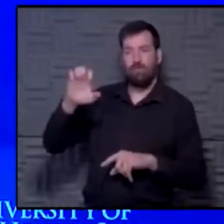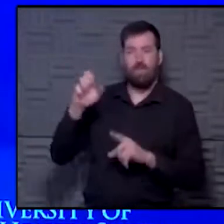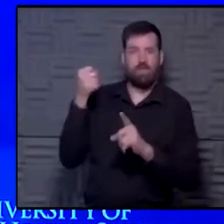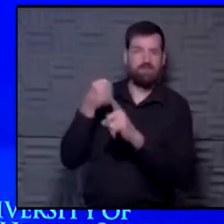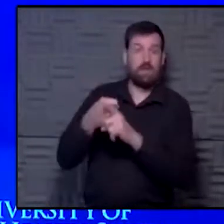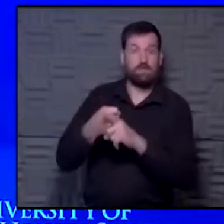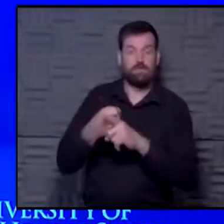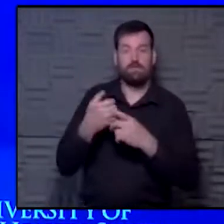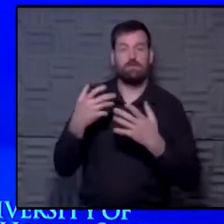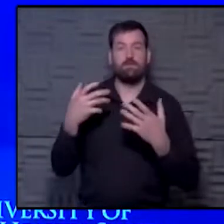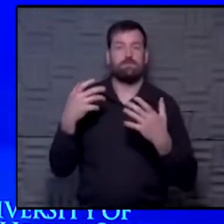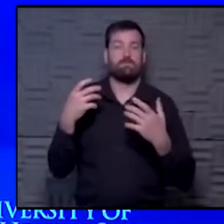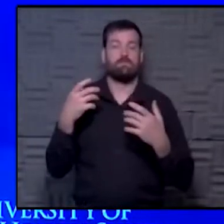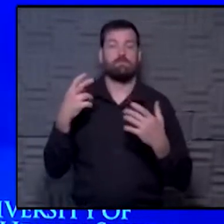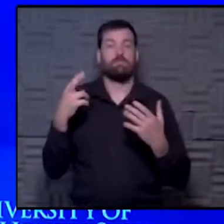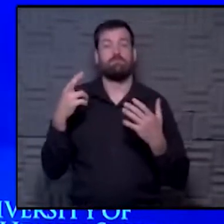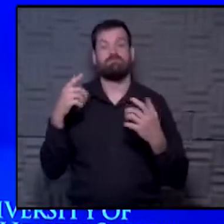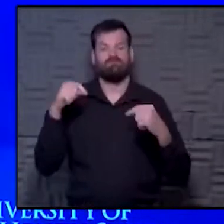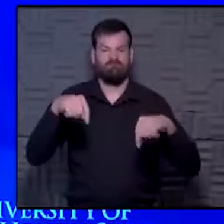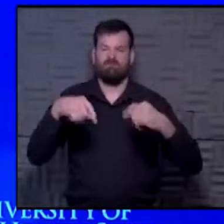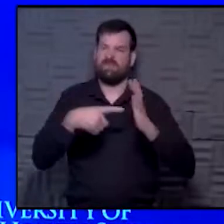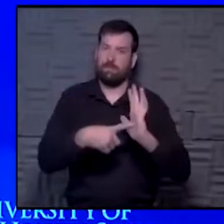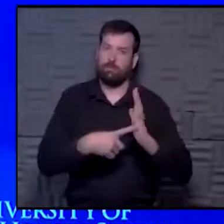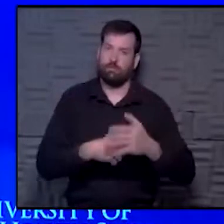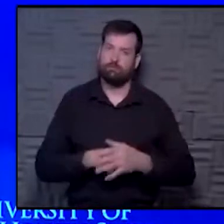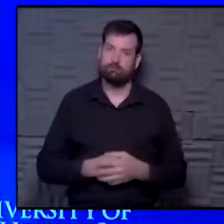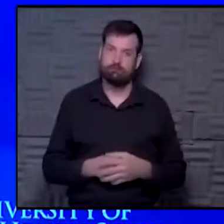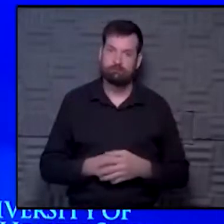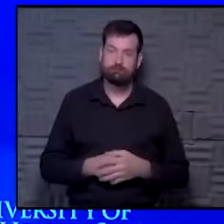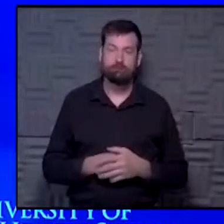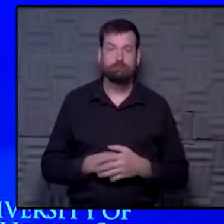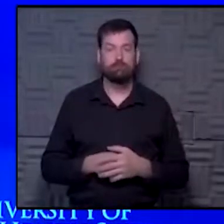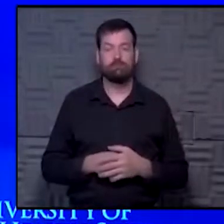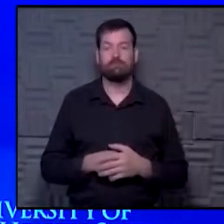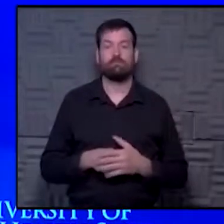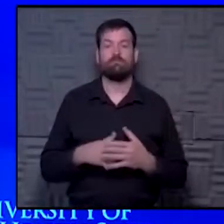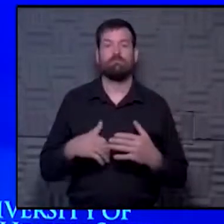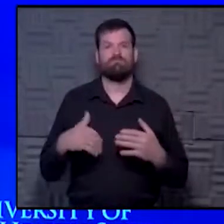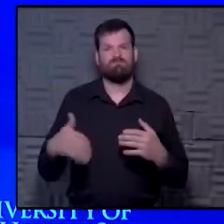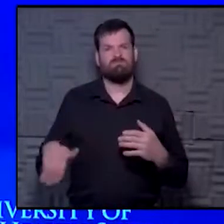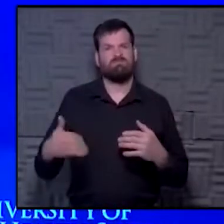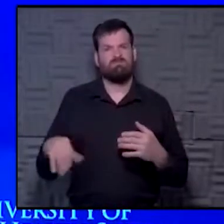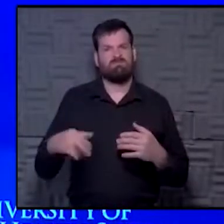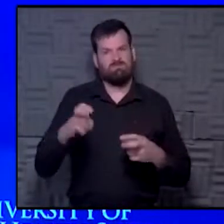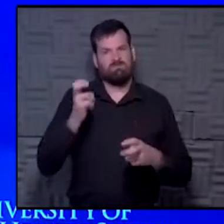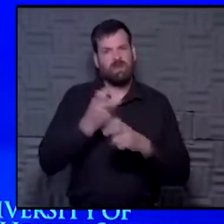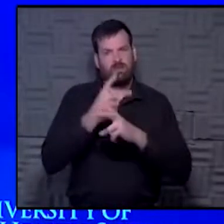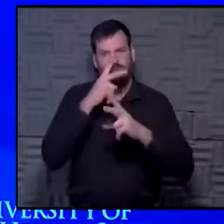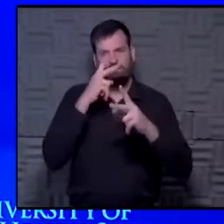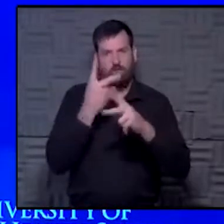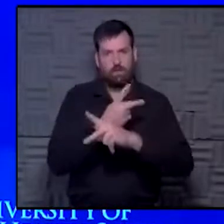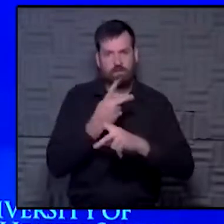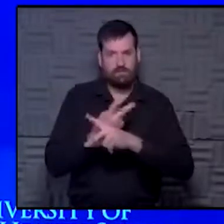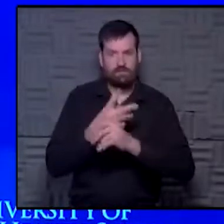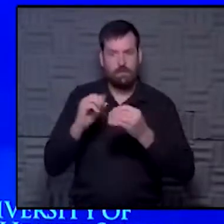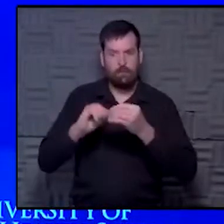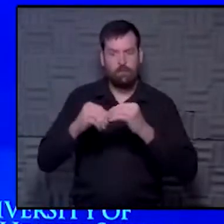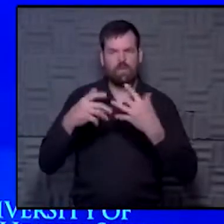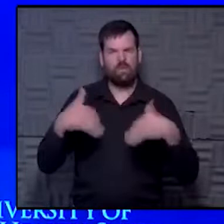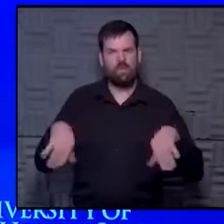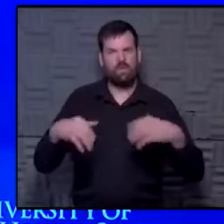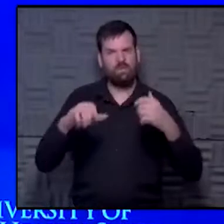example. The ripple effects of that are really, really hard to wrap your head around. The number is big.